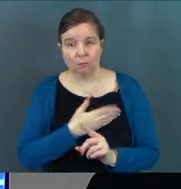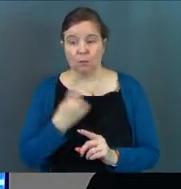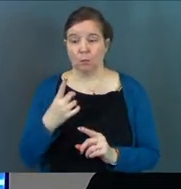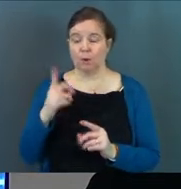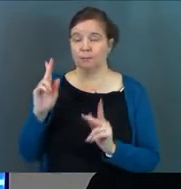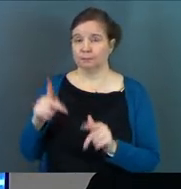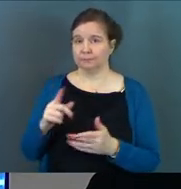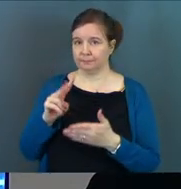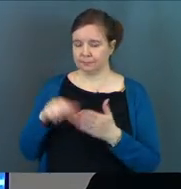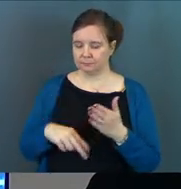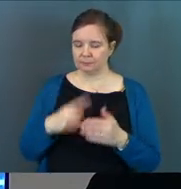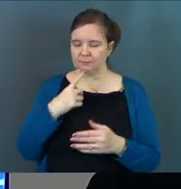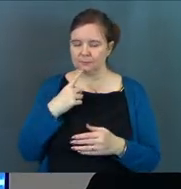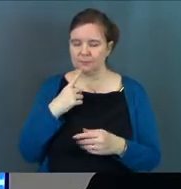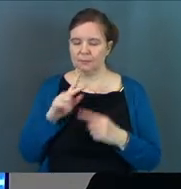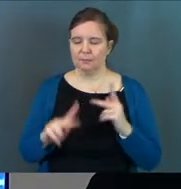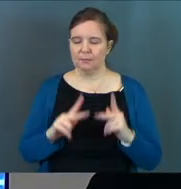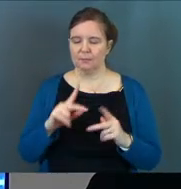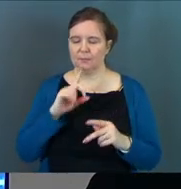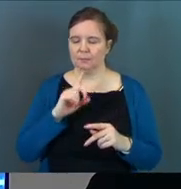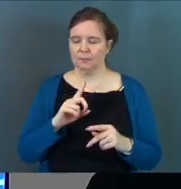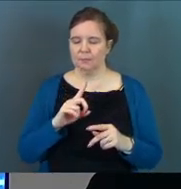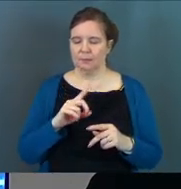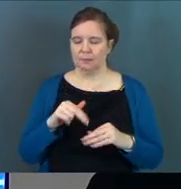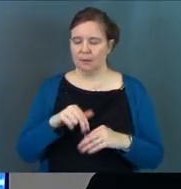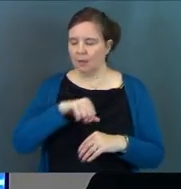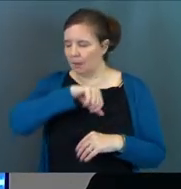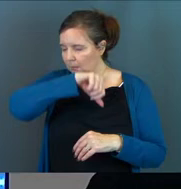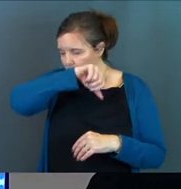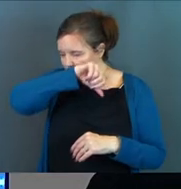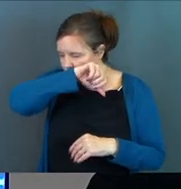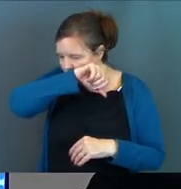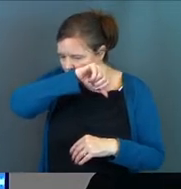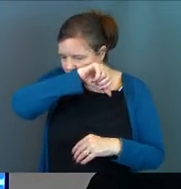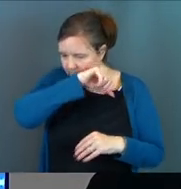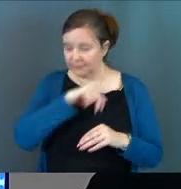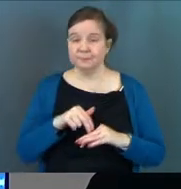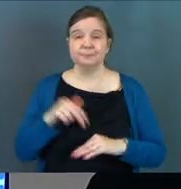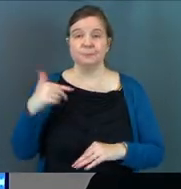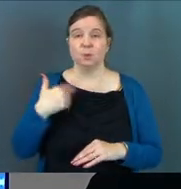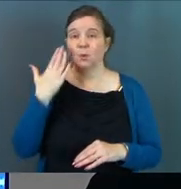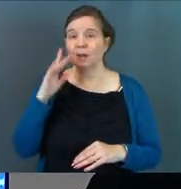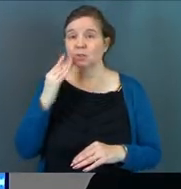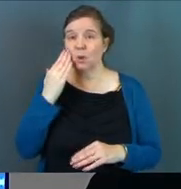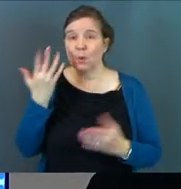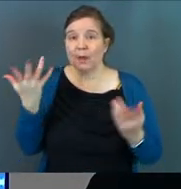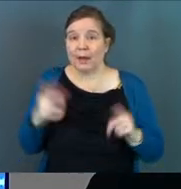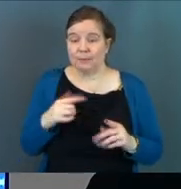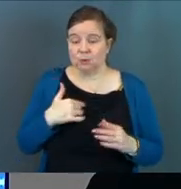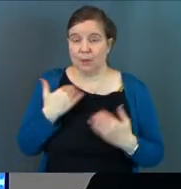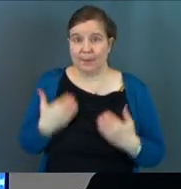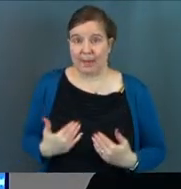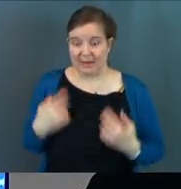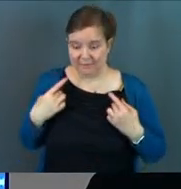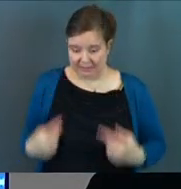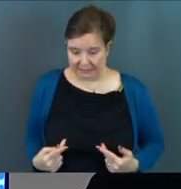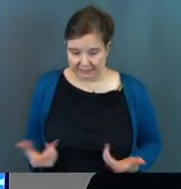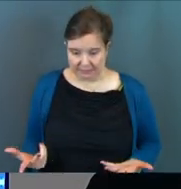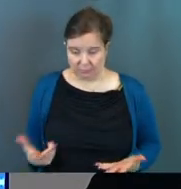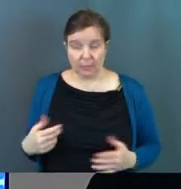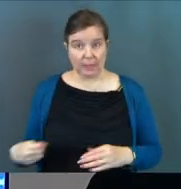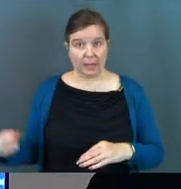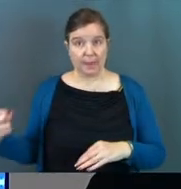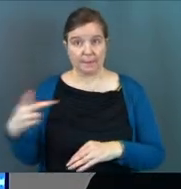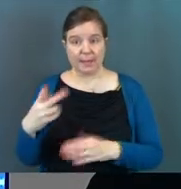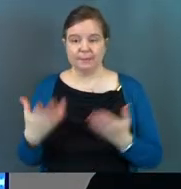scholar I read said, you know what? When people are resurrected, we don't actually know what happens to their body physically. They come